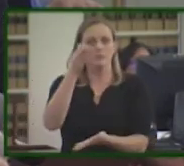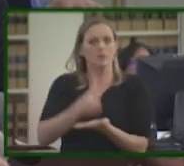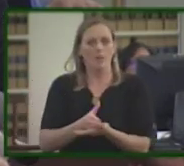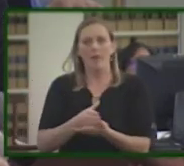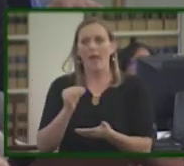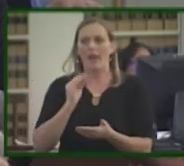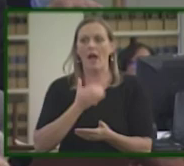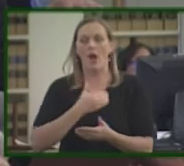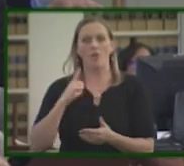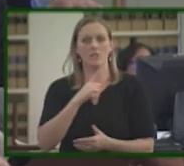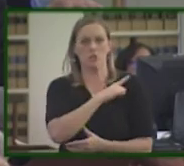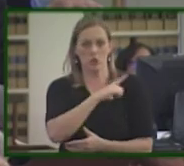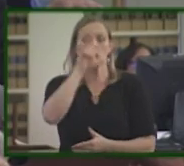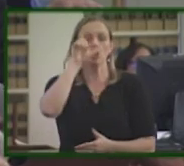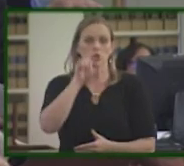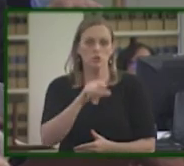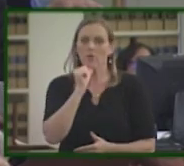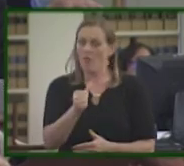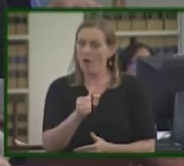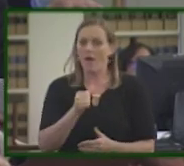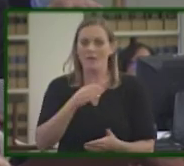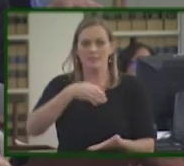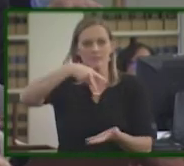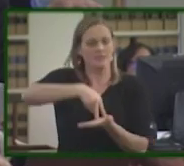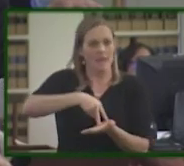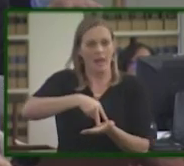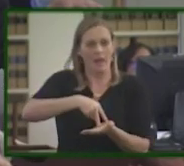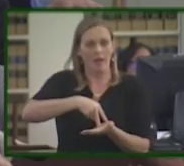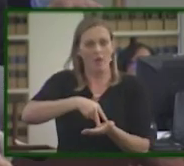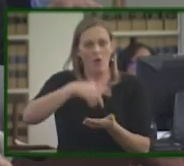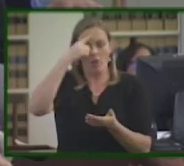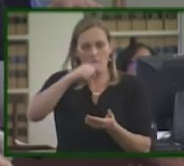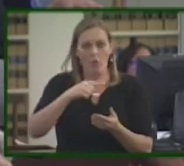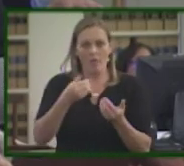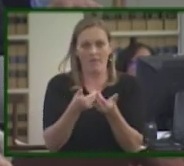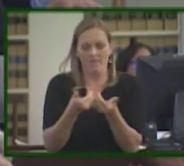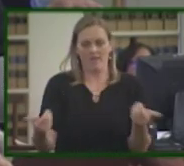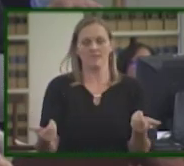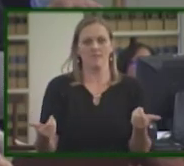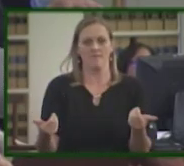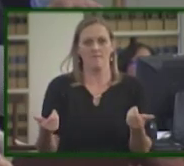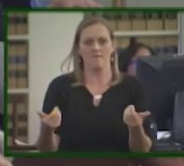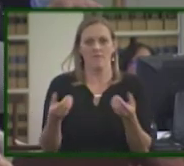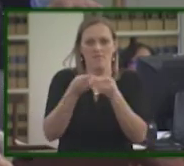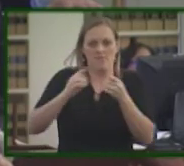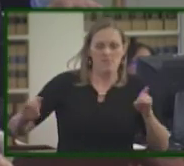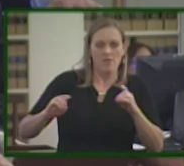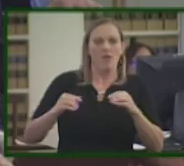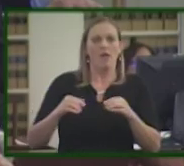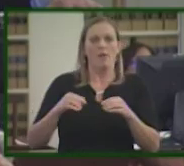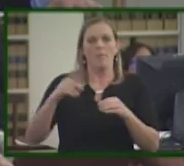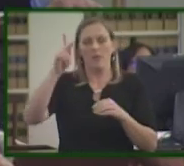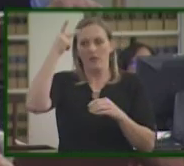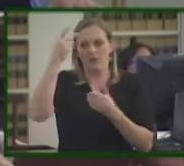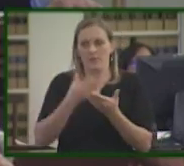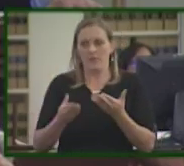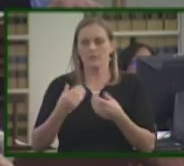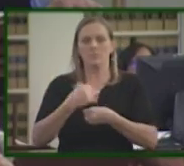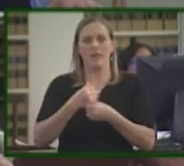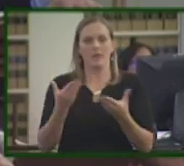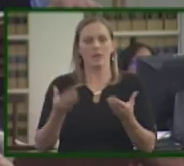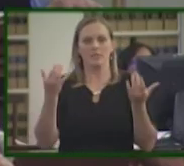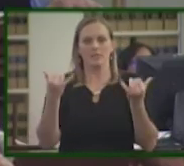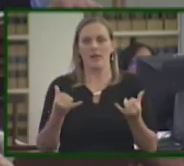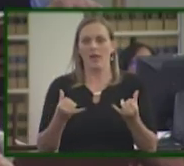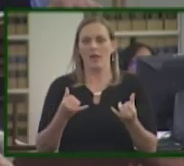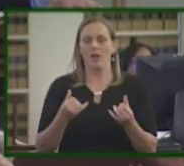And our legislature shall not stand and should not stand for divisive political ploys like the one being made here today.